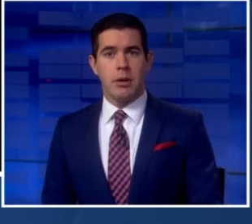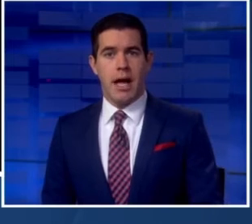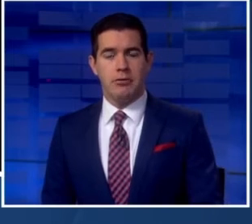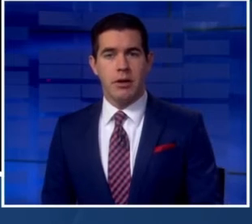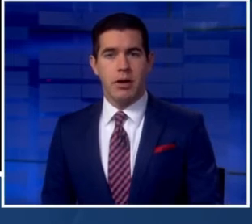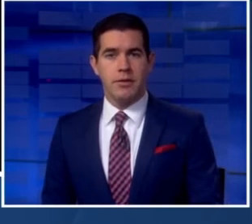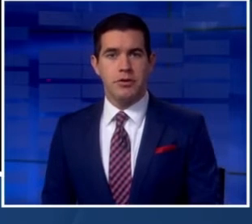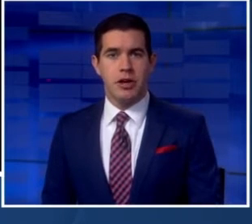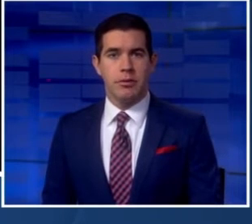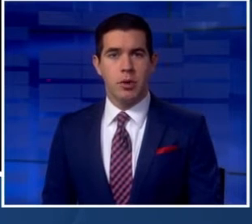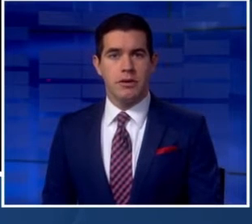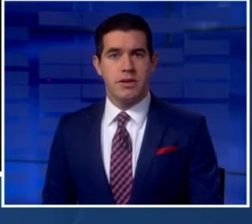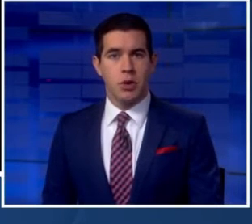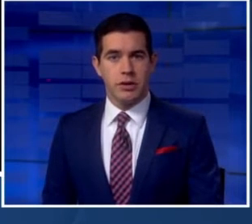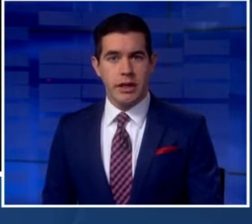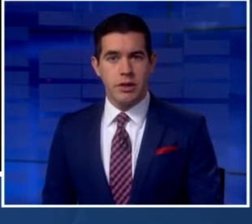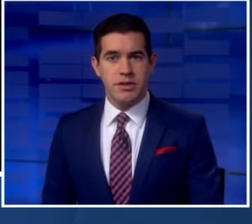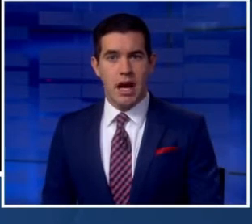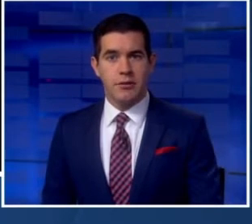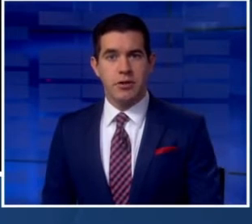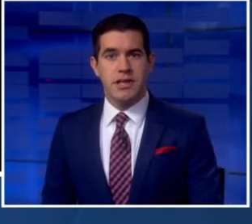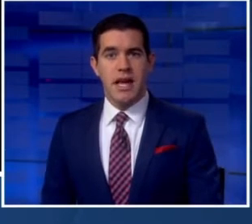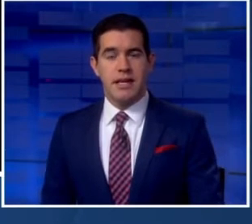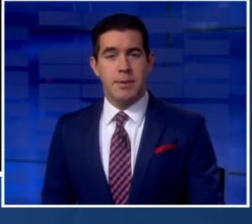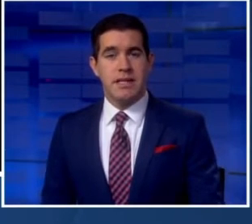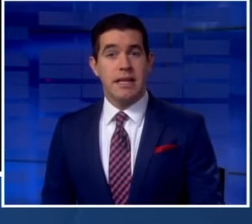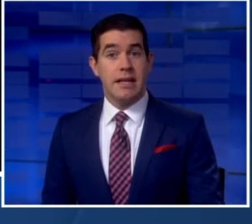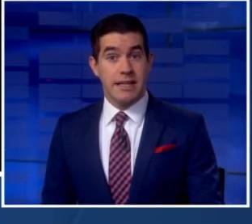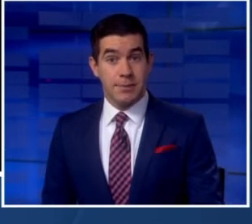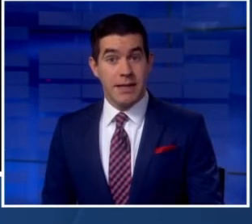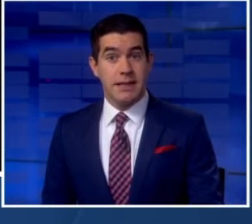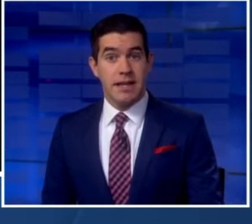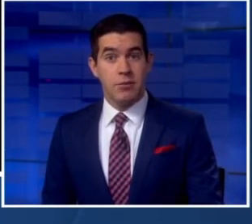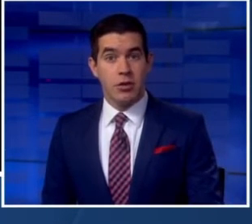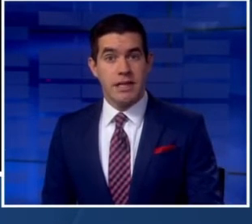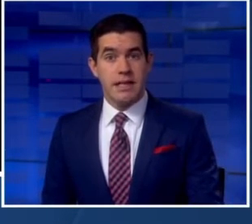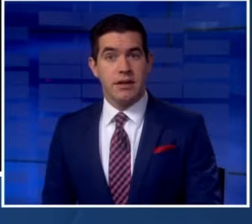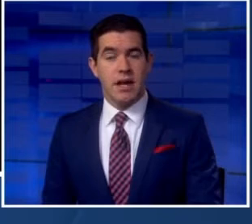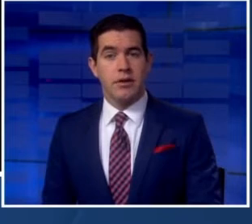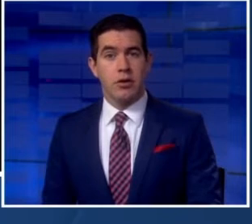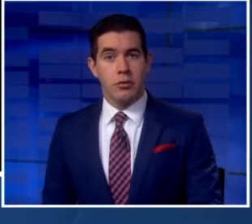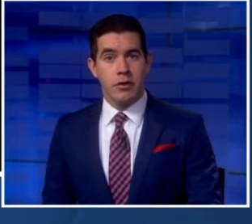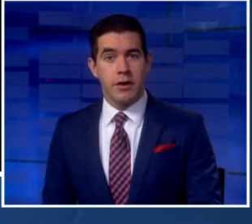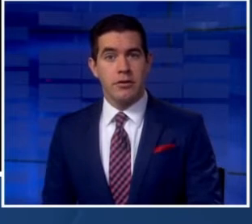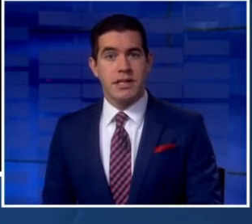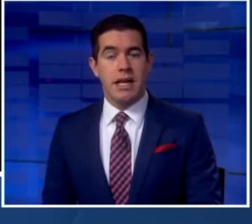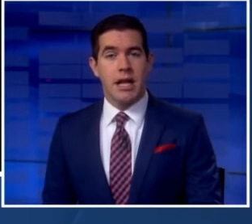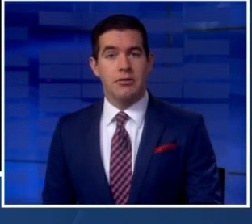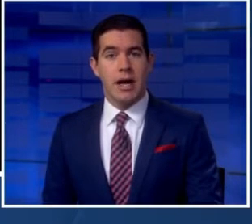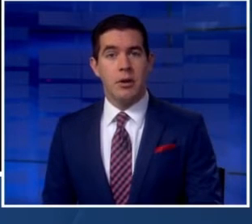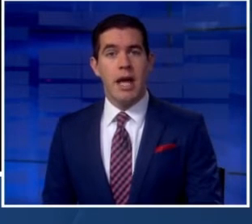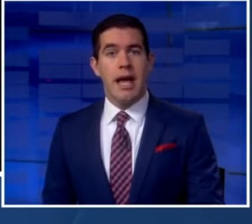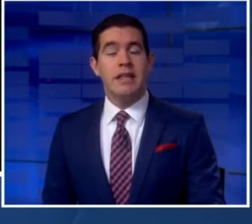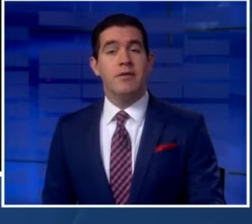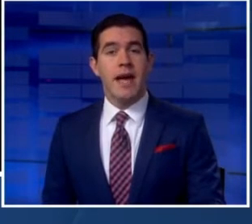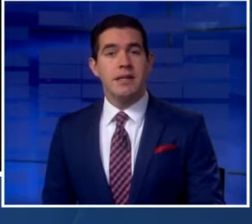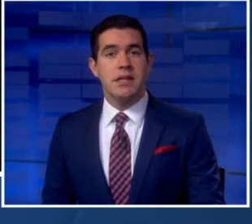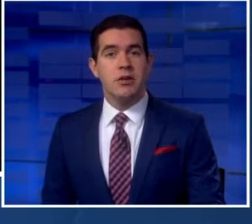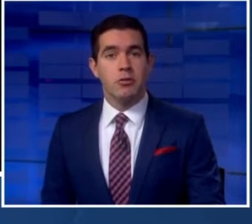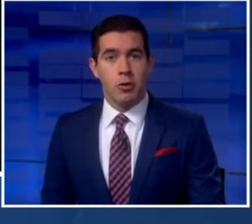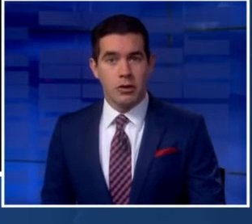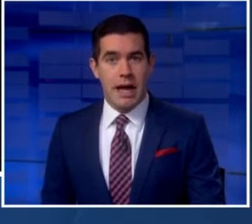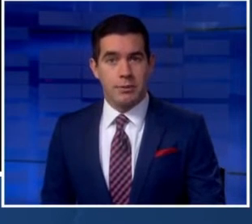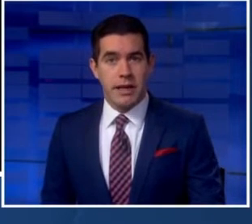Right now, Colorado Governor Jared Polis is holding a news conference, expected to give more details on the coronavirus in Colorado and the